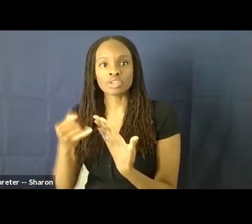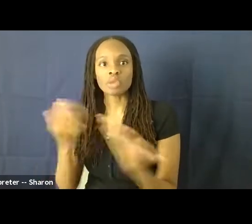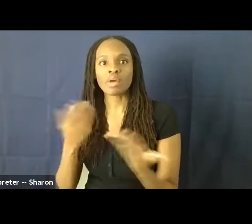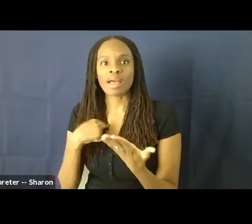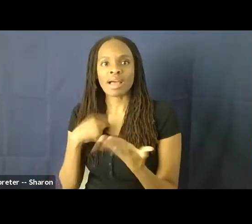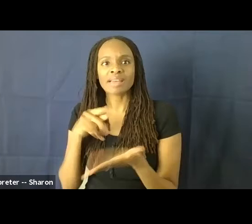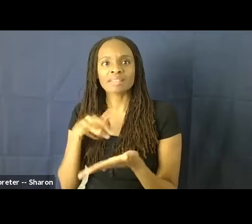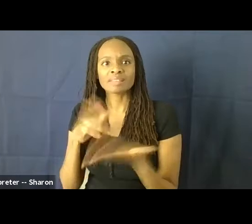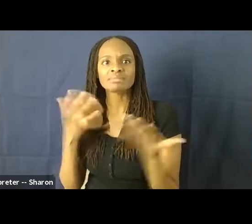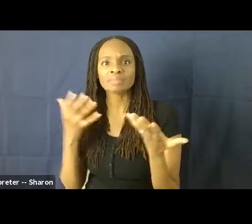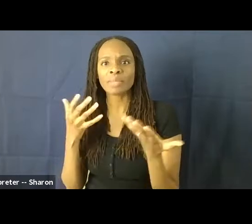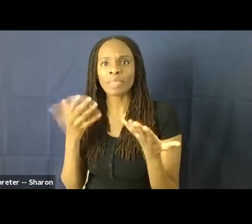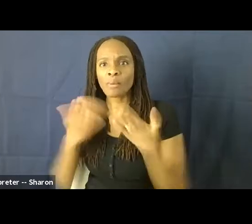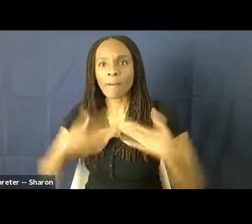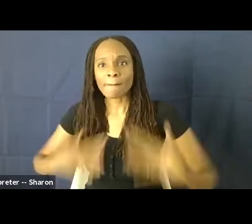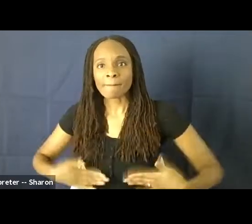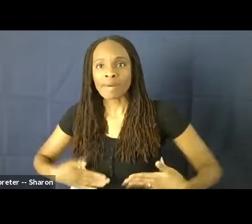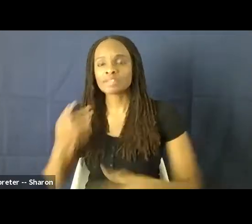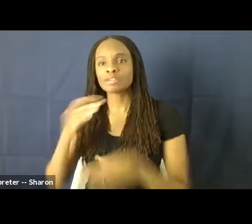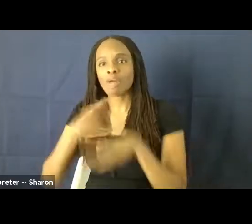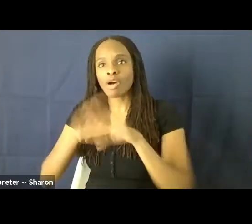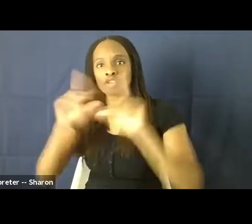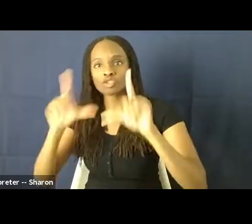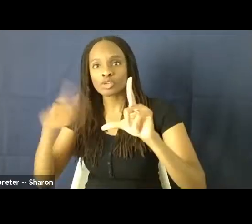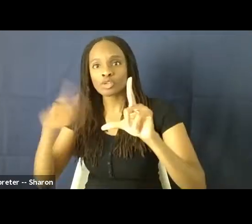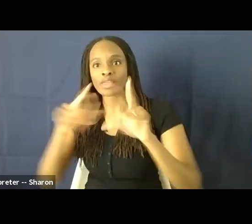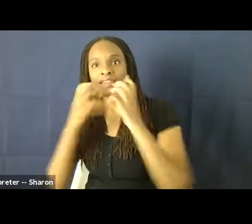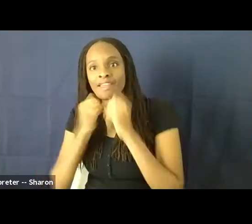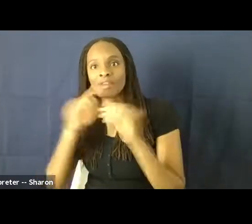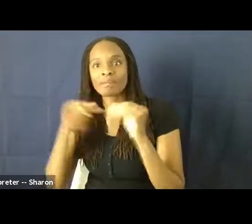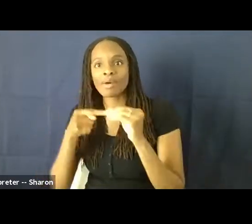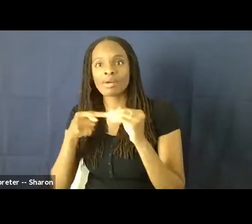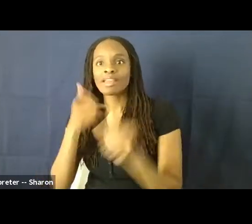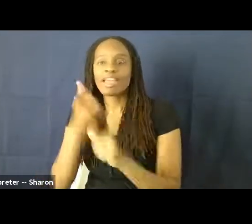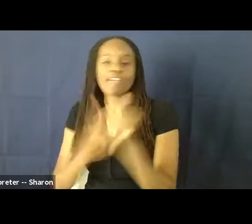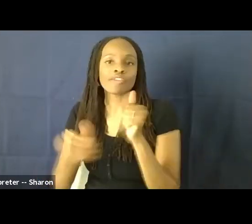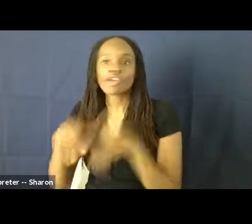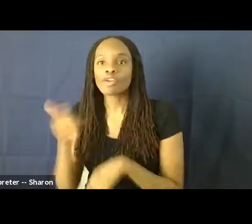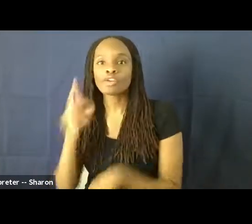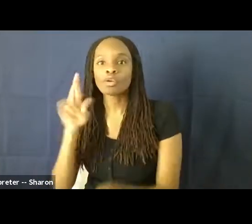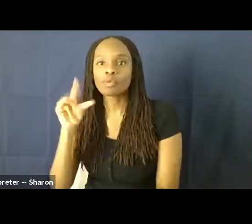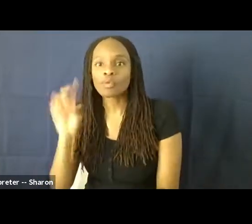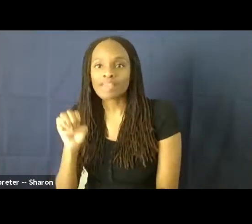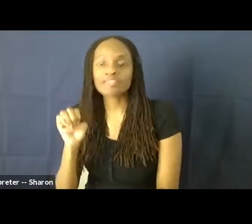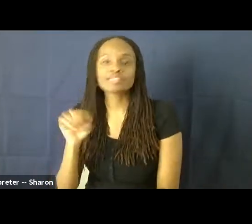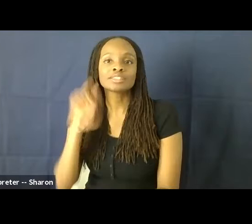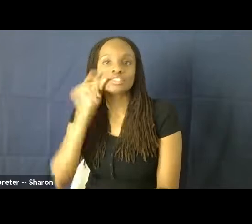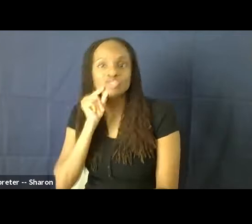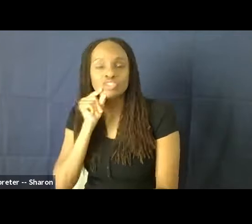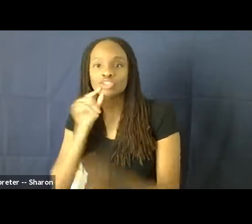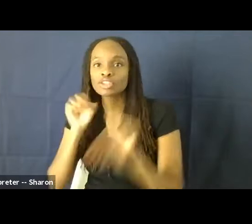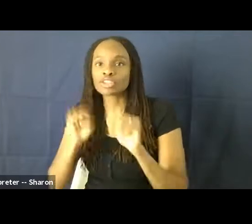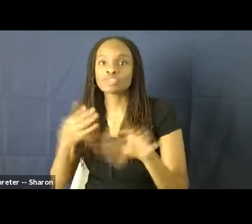what bodies on screen did they really care about? And when it came down to it, they let every other race and gender combination be made except for black men and white women.